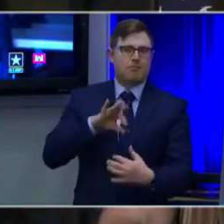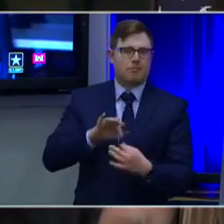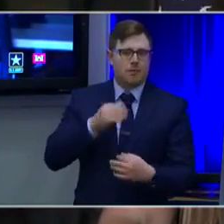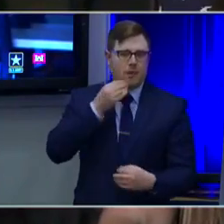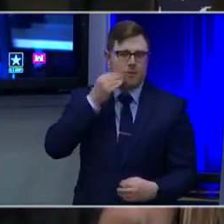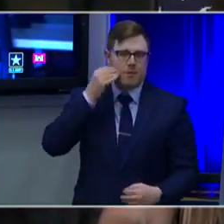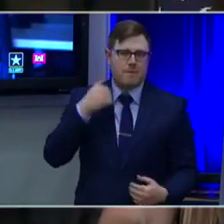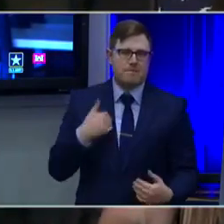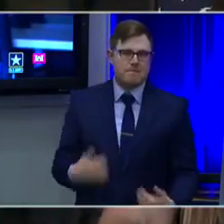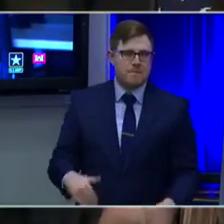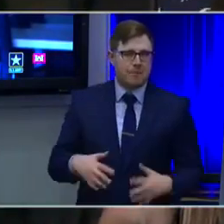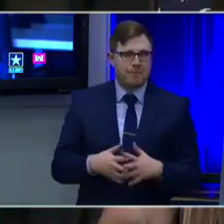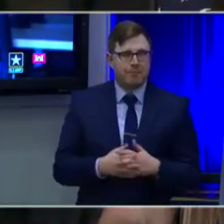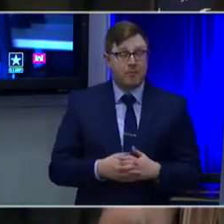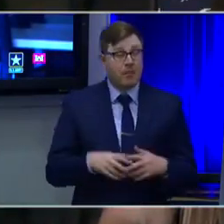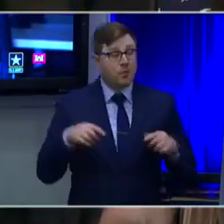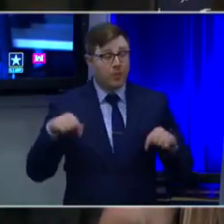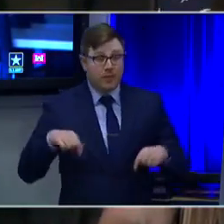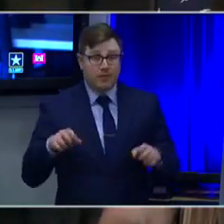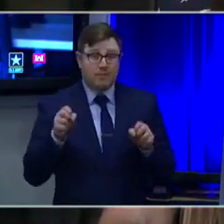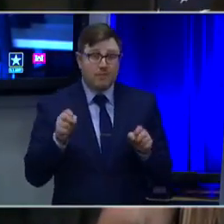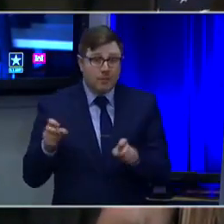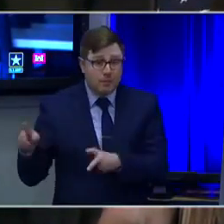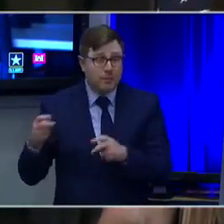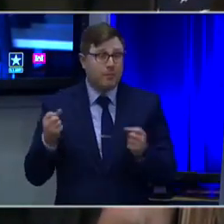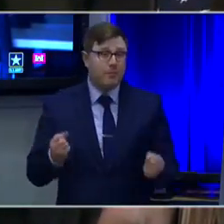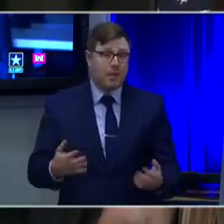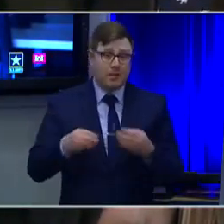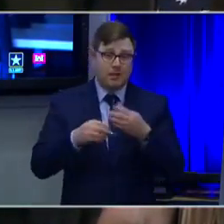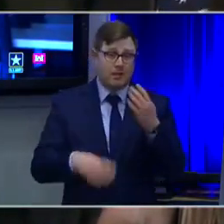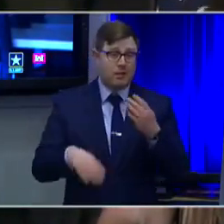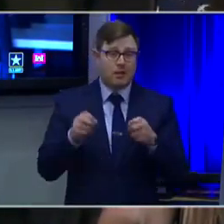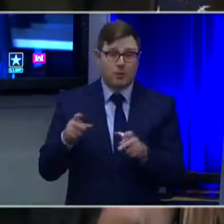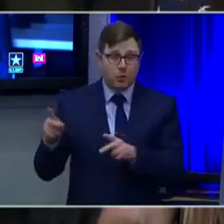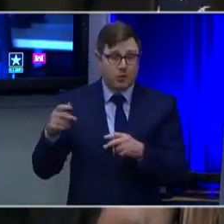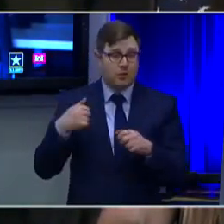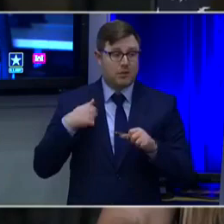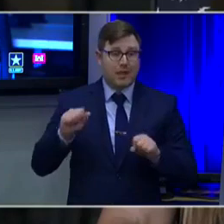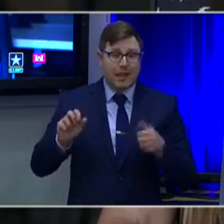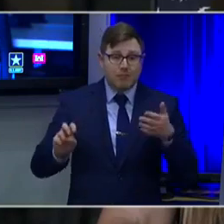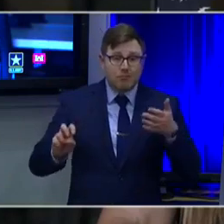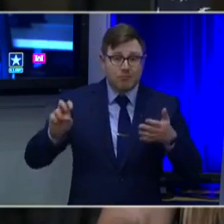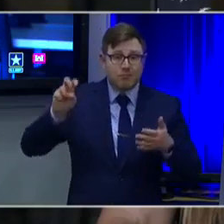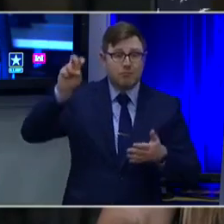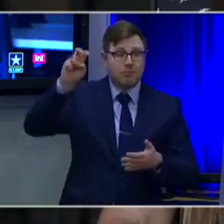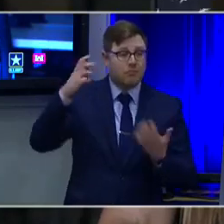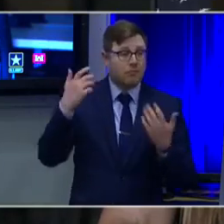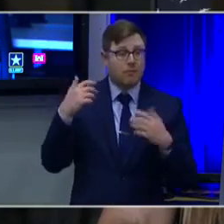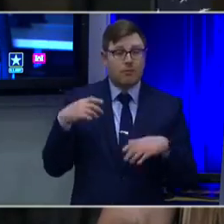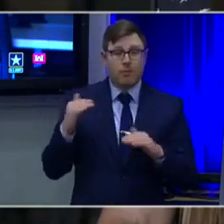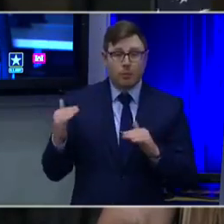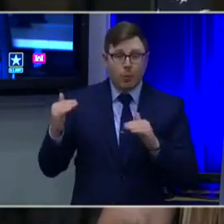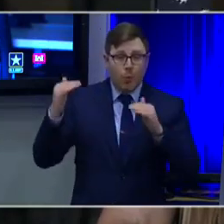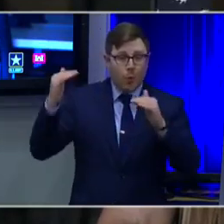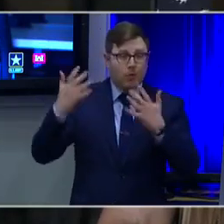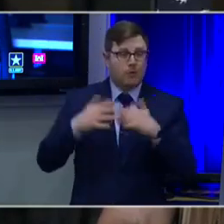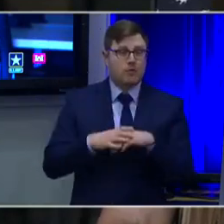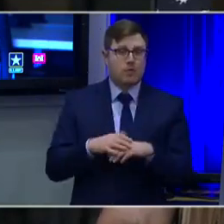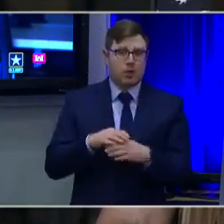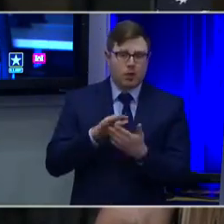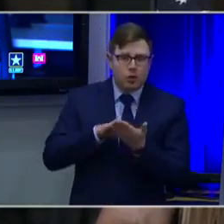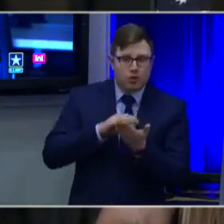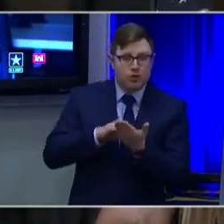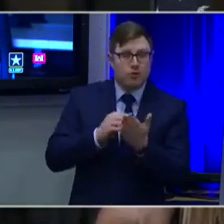potential and opportunity. Lots of upward mobility, promotional opportunities.